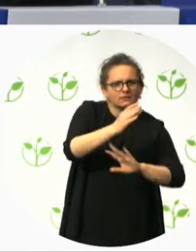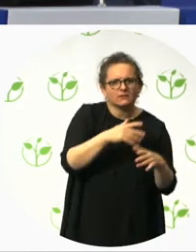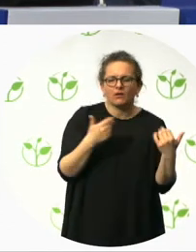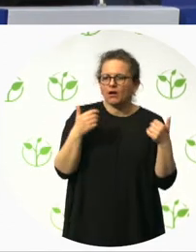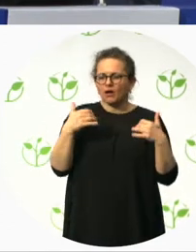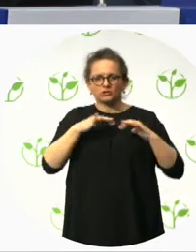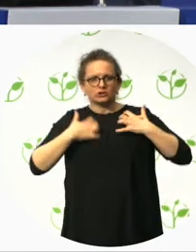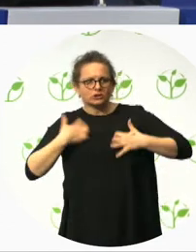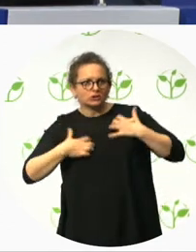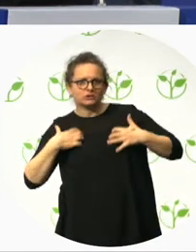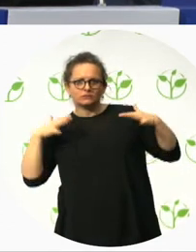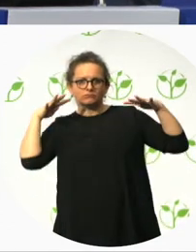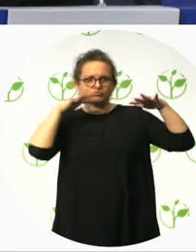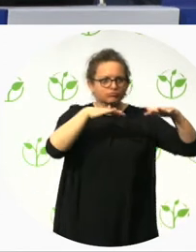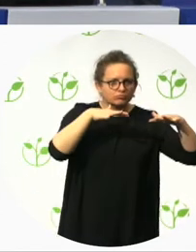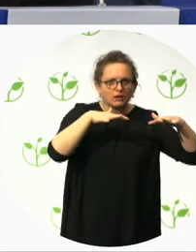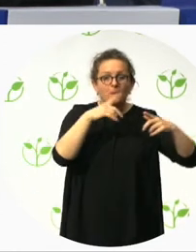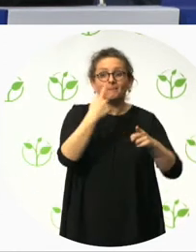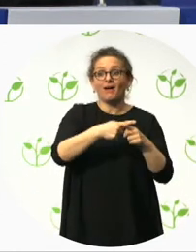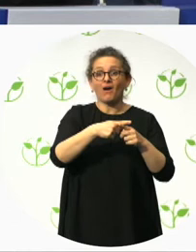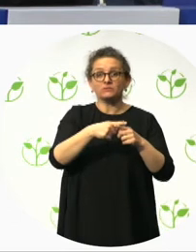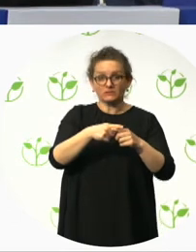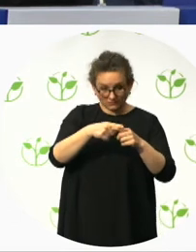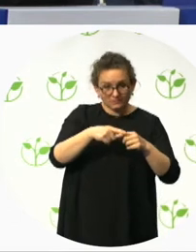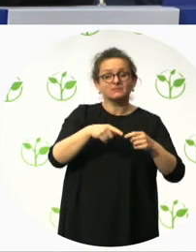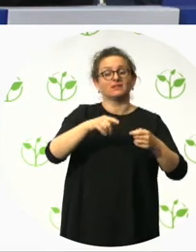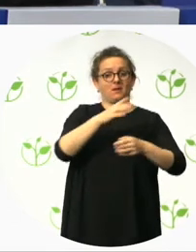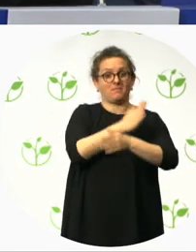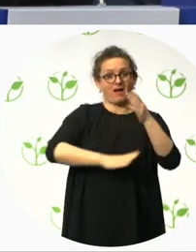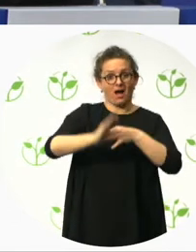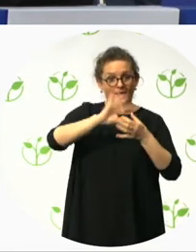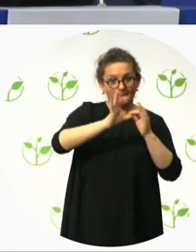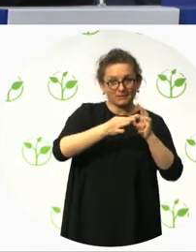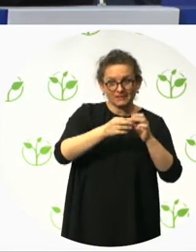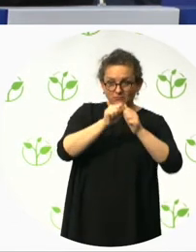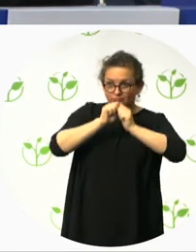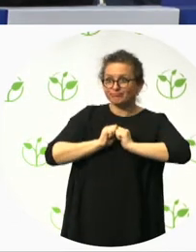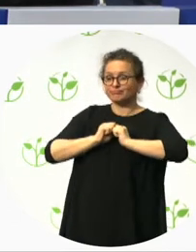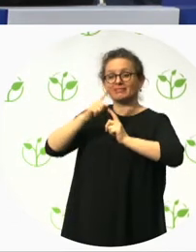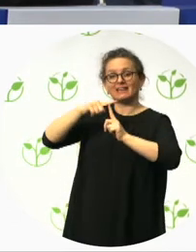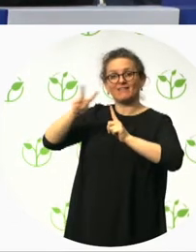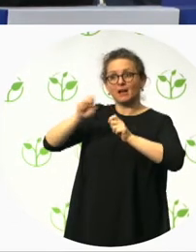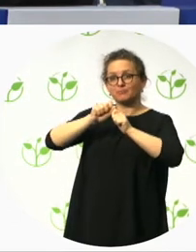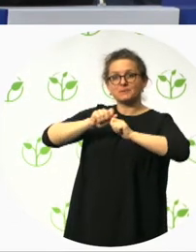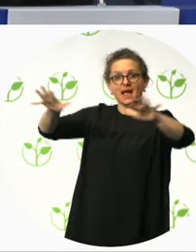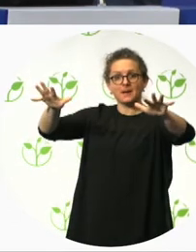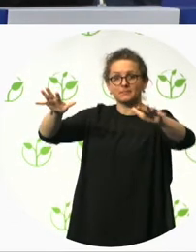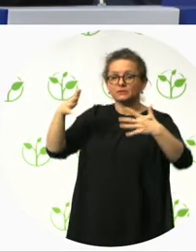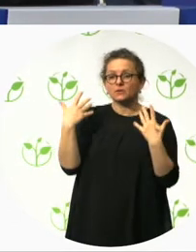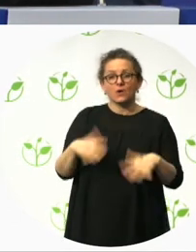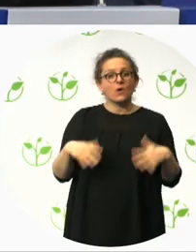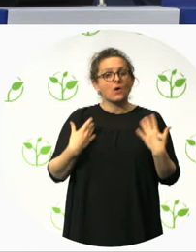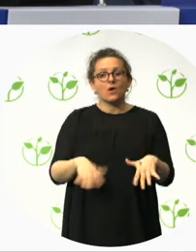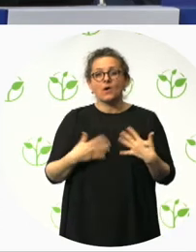down to the fantastic work certainly in the UK by Channel 4. Um, and they're continuing to see the positive benefits of that today.